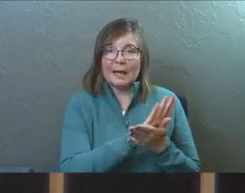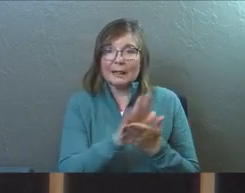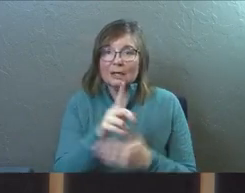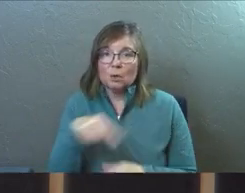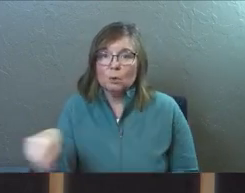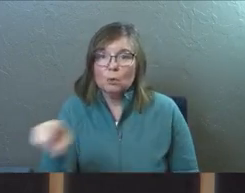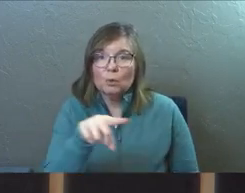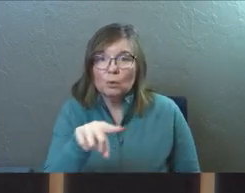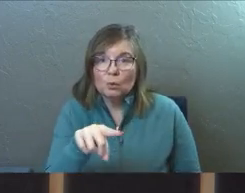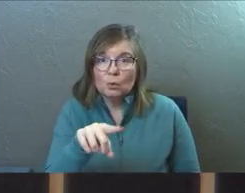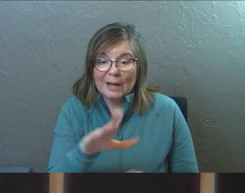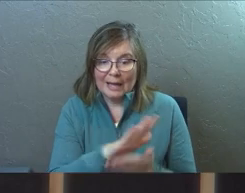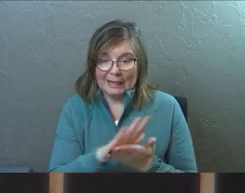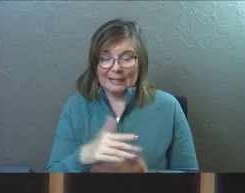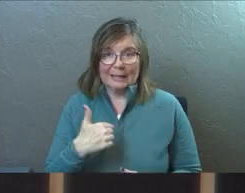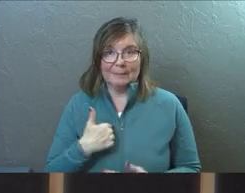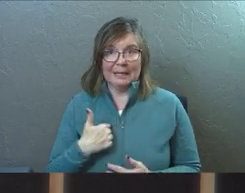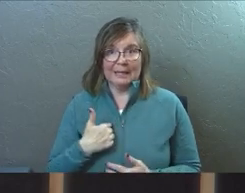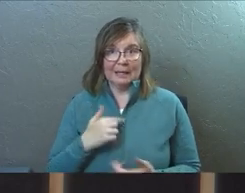And God can clean me.